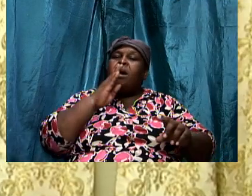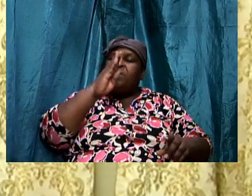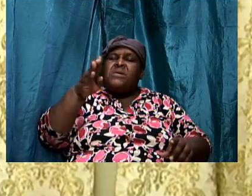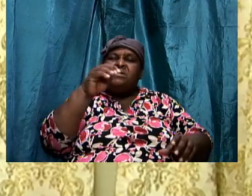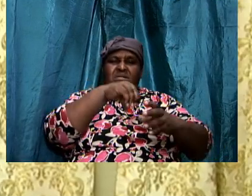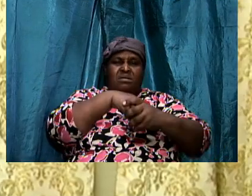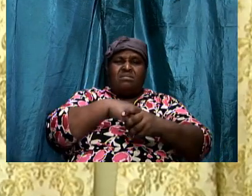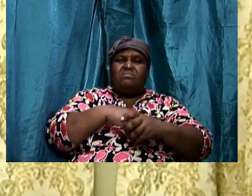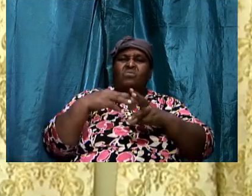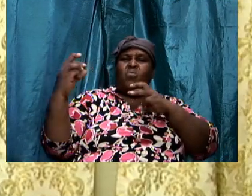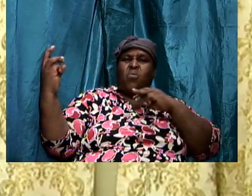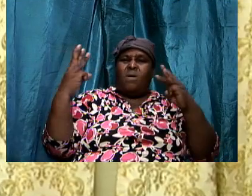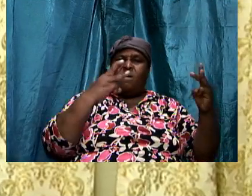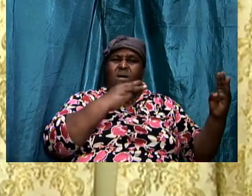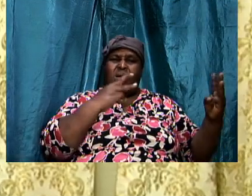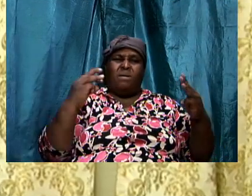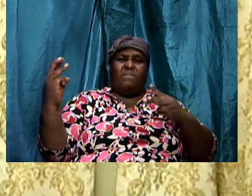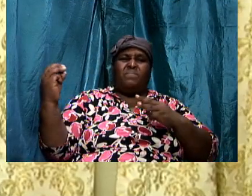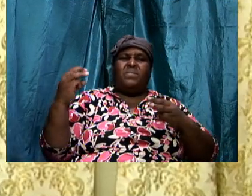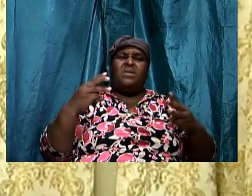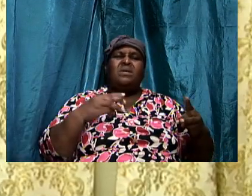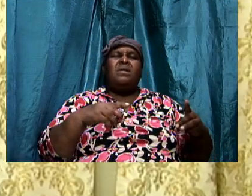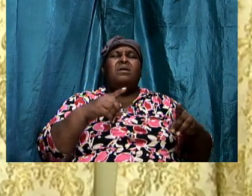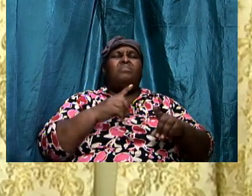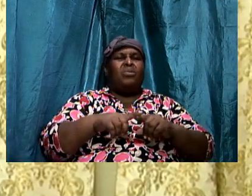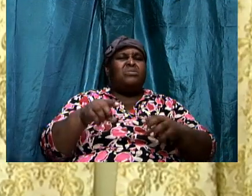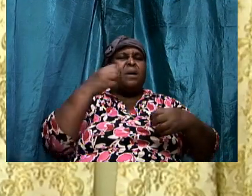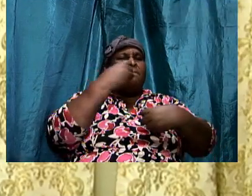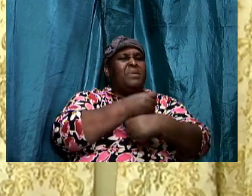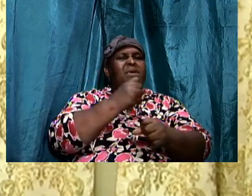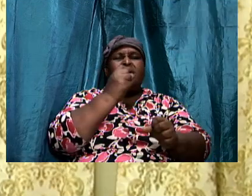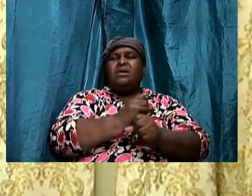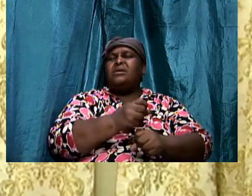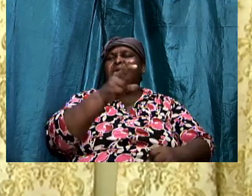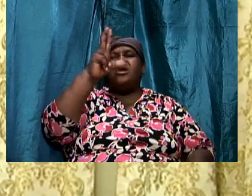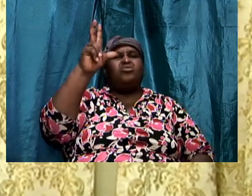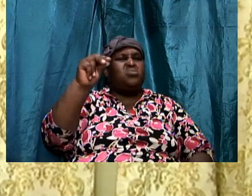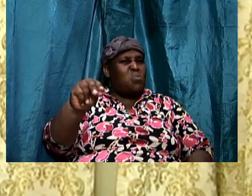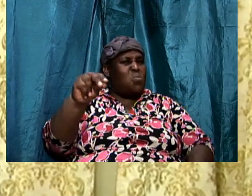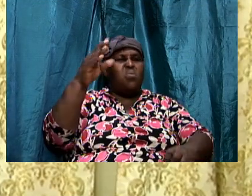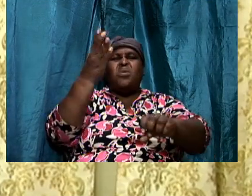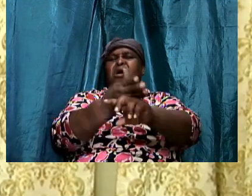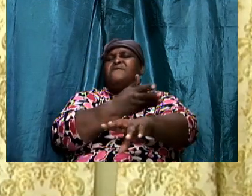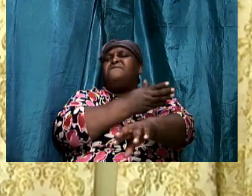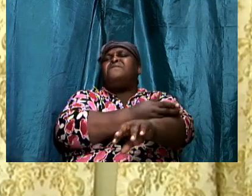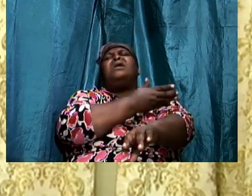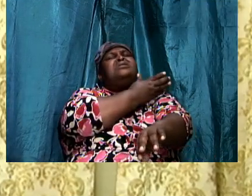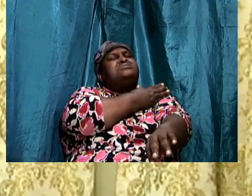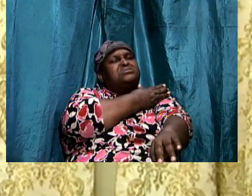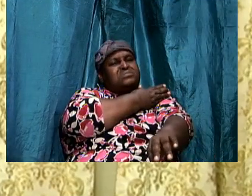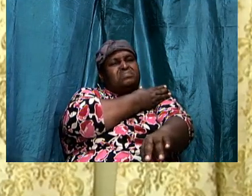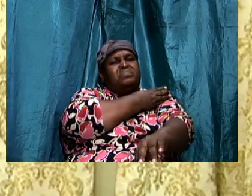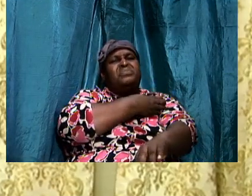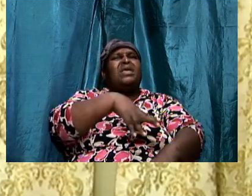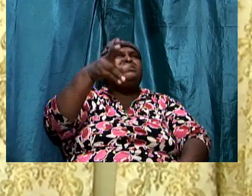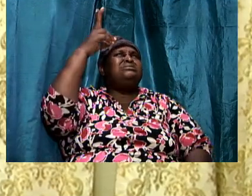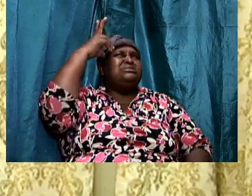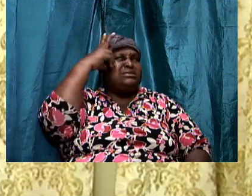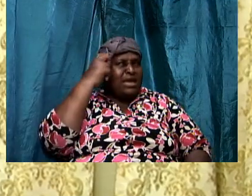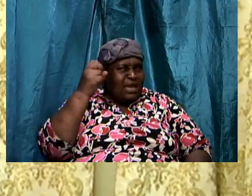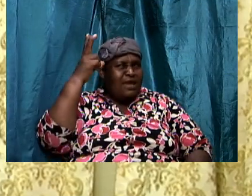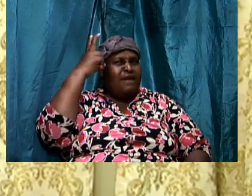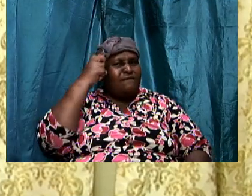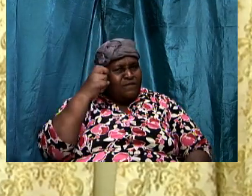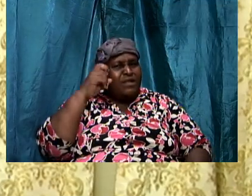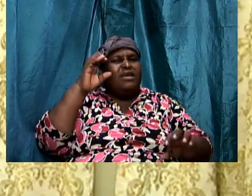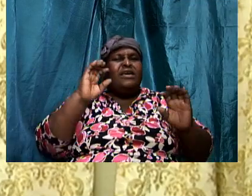but we are making no advance and the adversary can